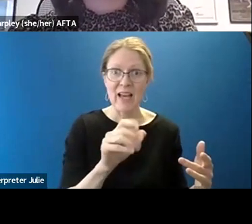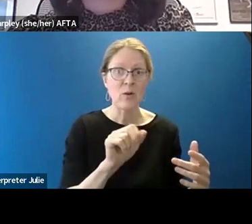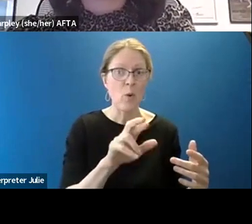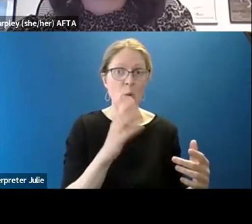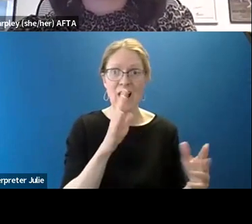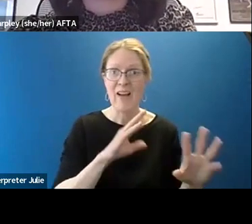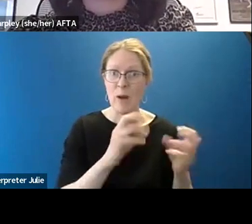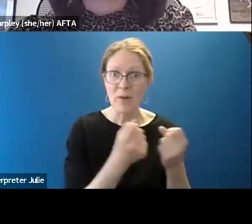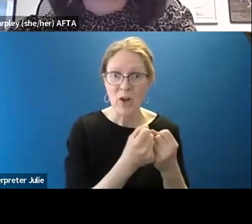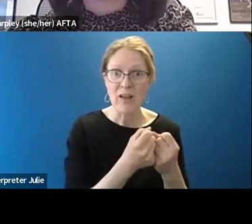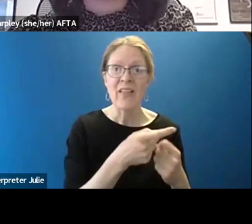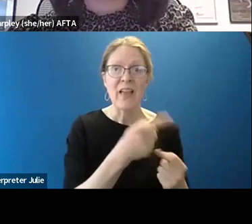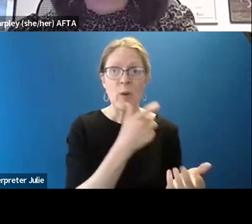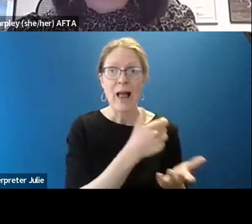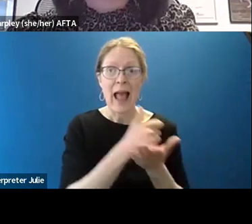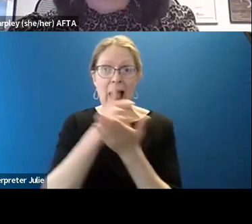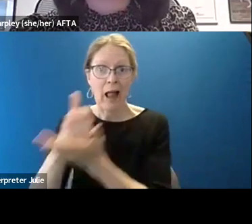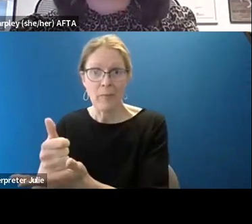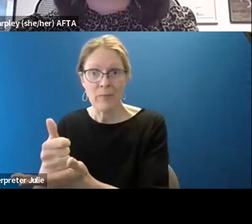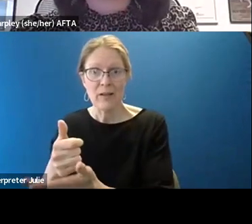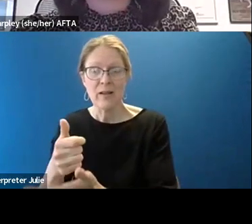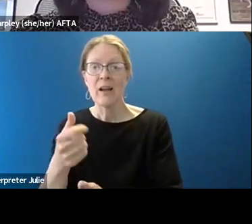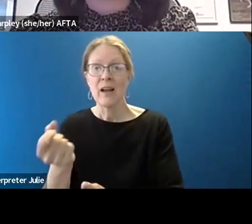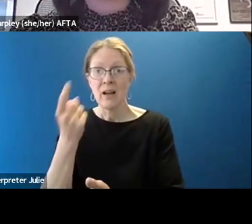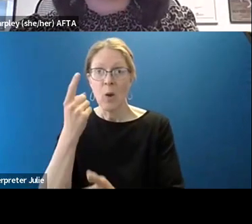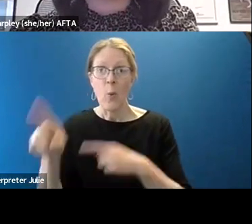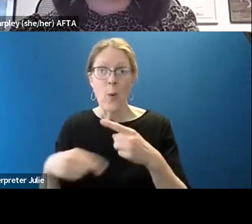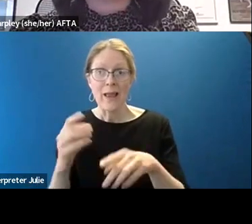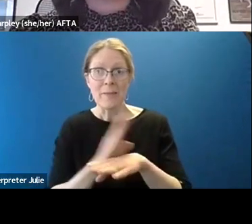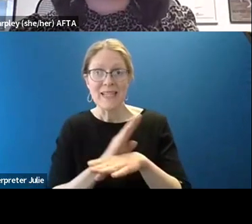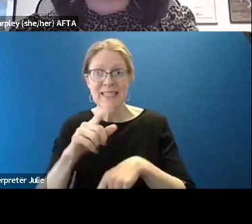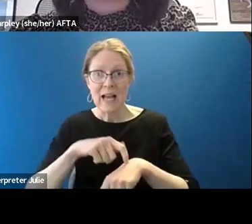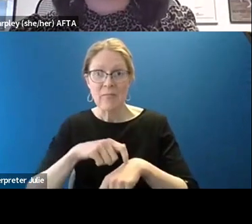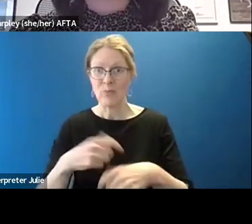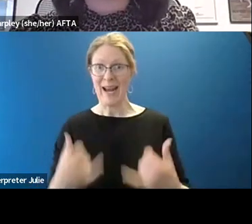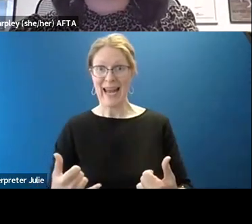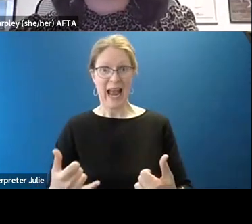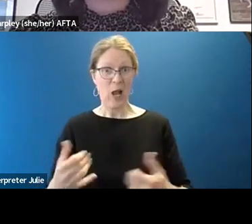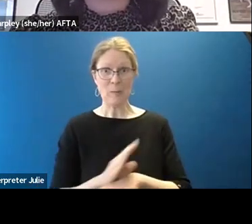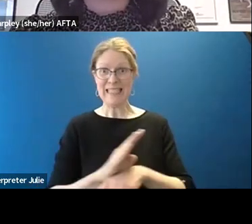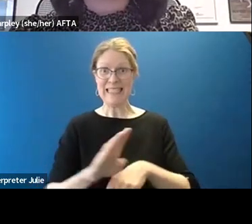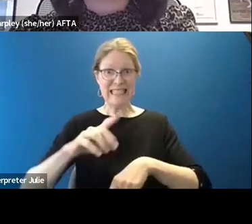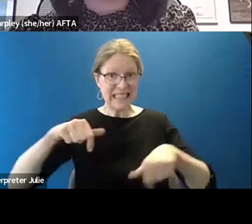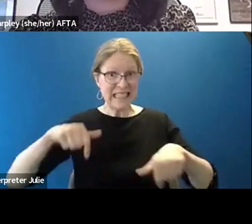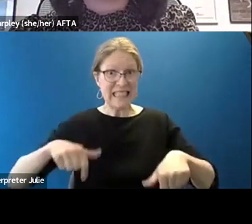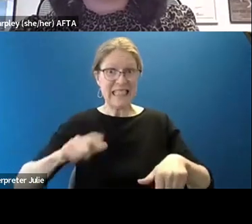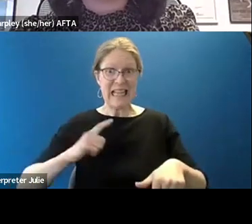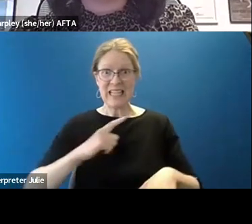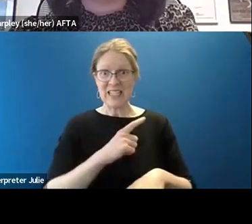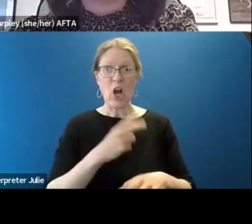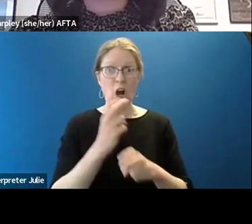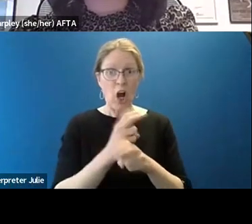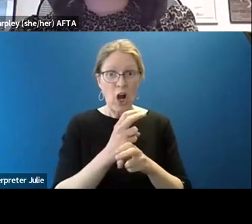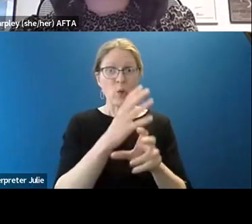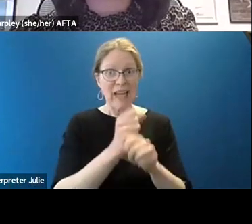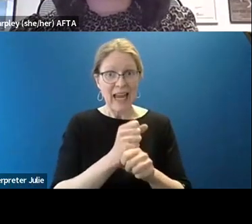but they'll help you to understand when is the busy time like right now is a very busy time in our legislature. So it's hard to get those meetings,